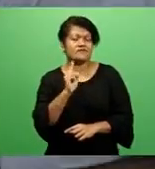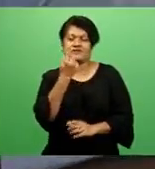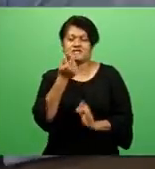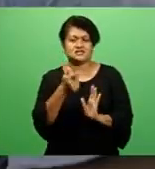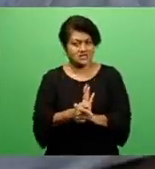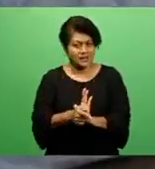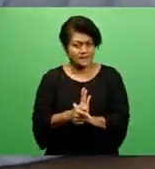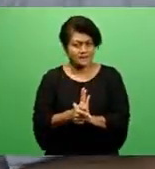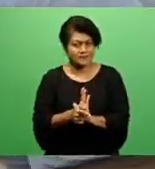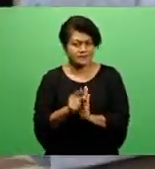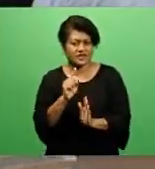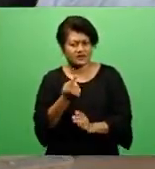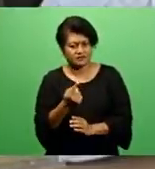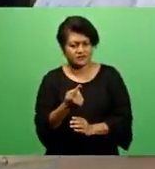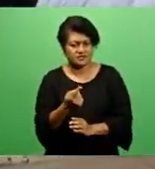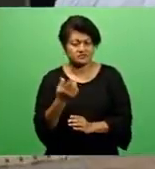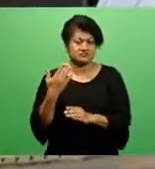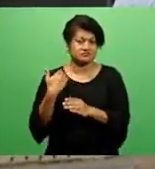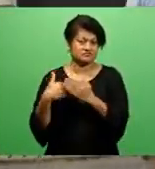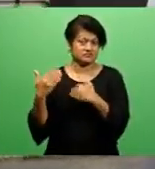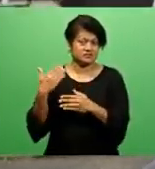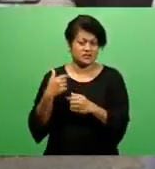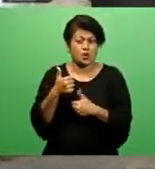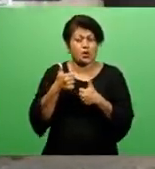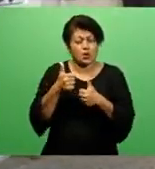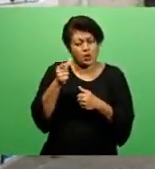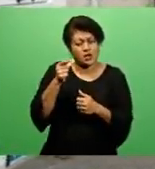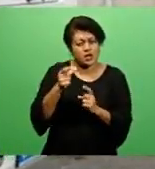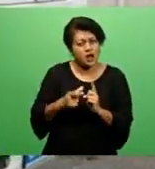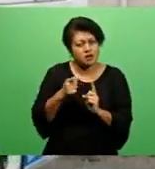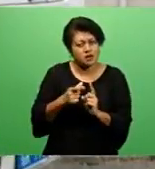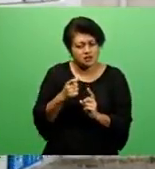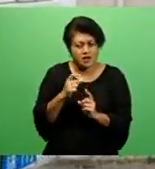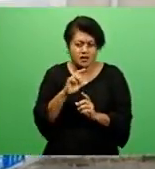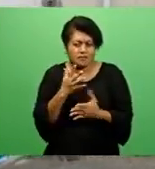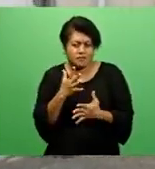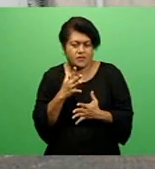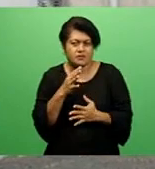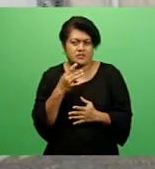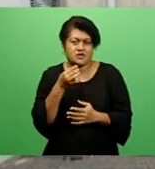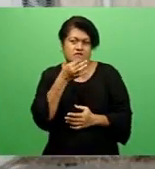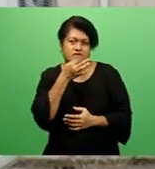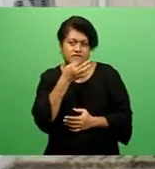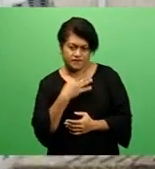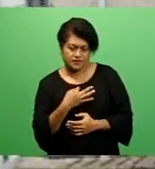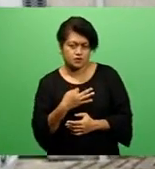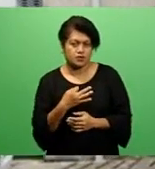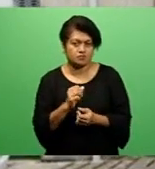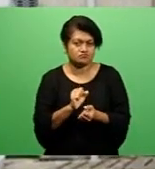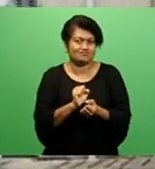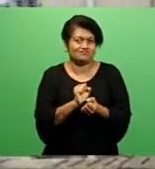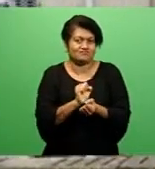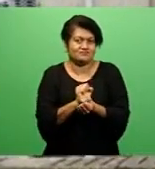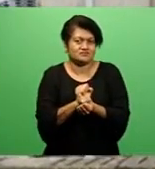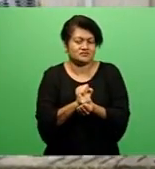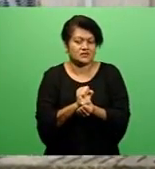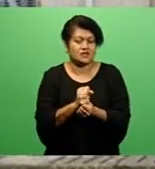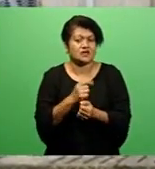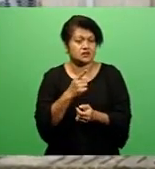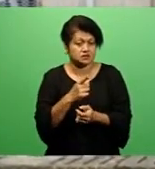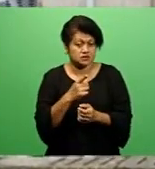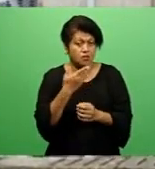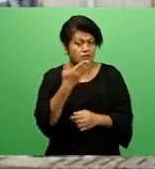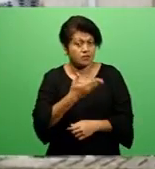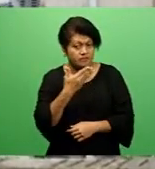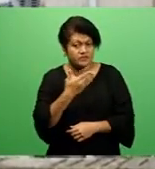she said that his previous good character will have little impact on his sentence. She noted that Silaira had cooperated with the police